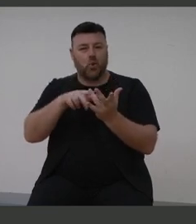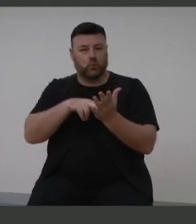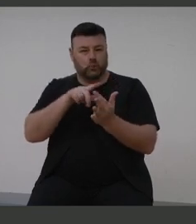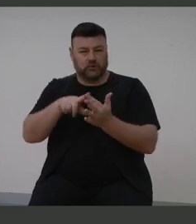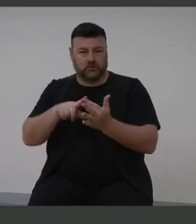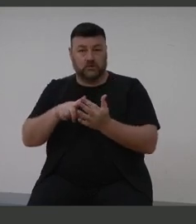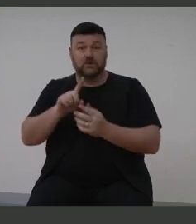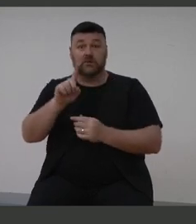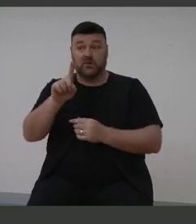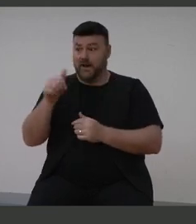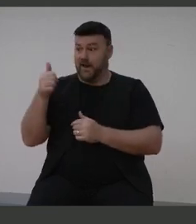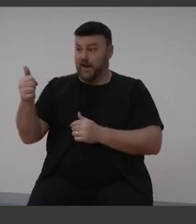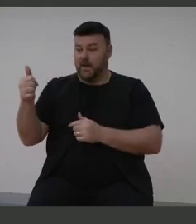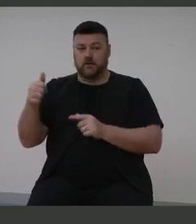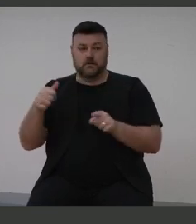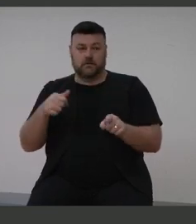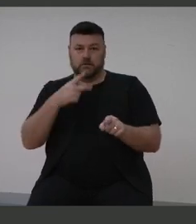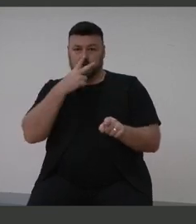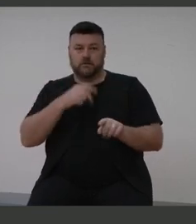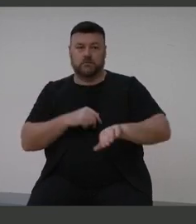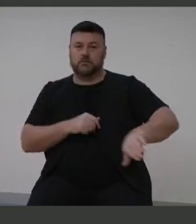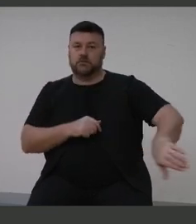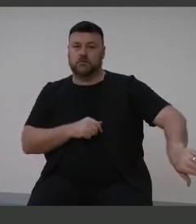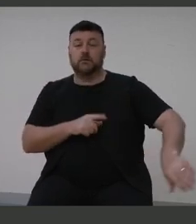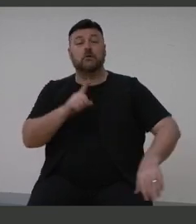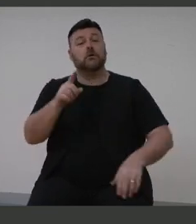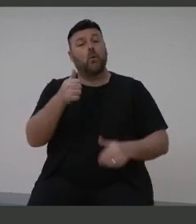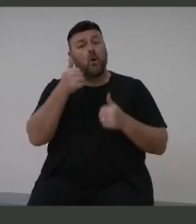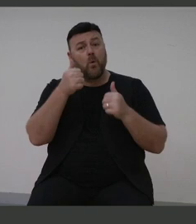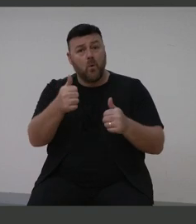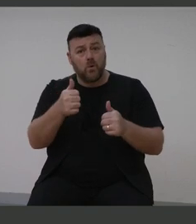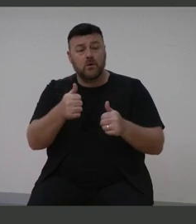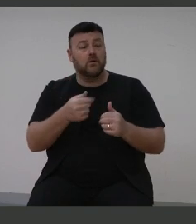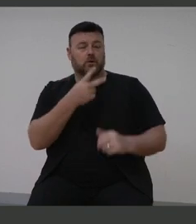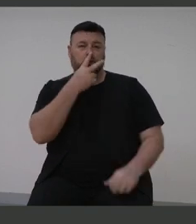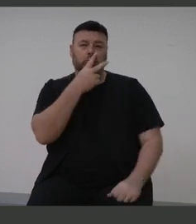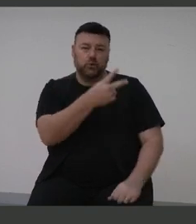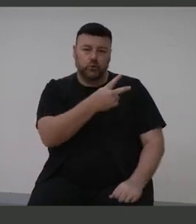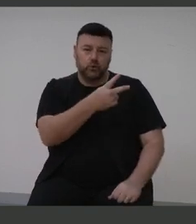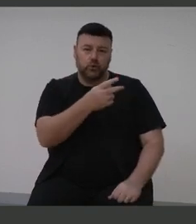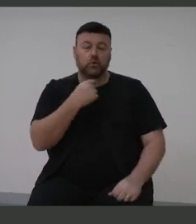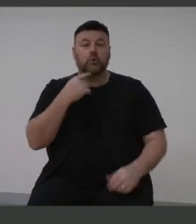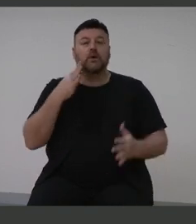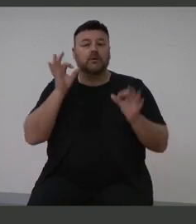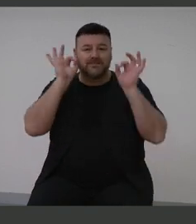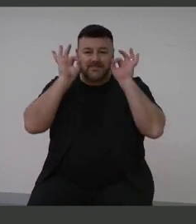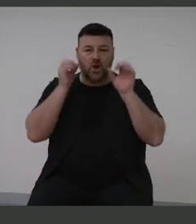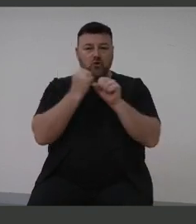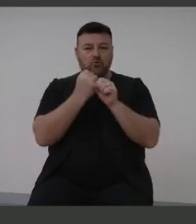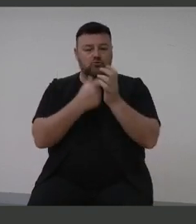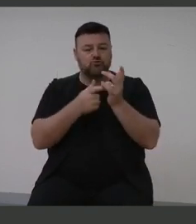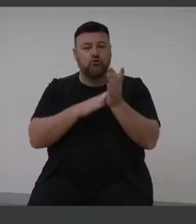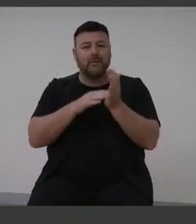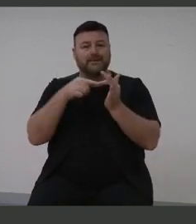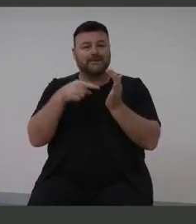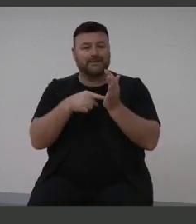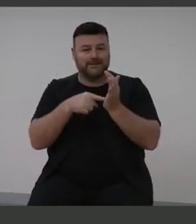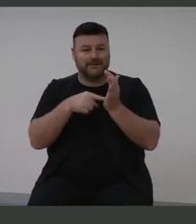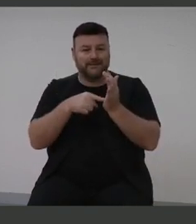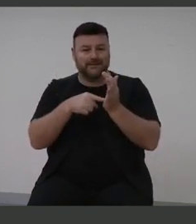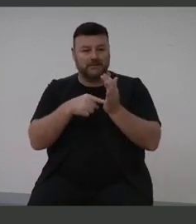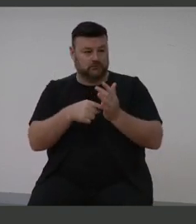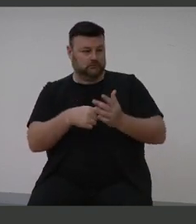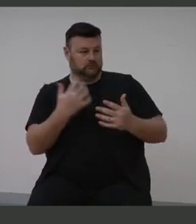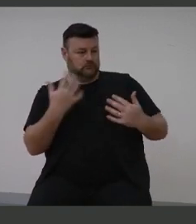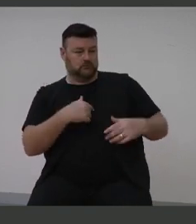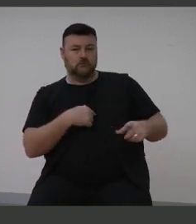The wonderful thing. We met at two years of age. Grommets were inserted. Or little tubes that would get the fluid out of the ears. And the dramatic improvement